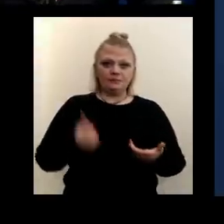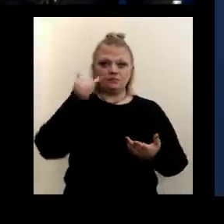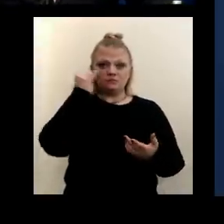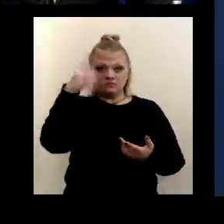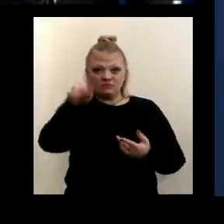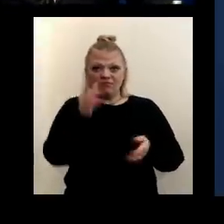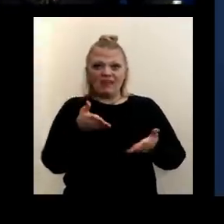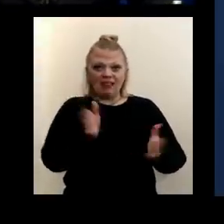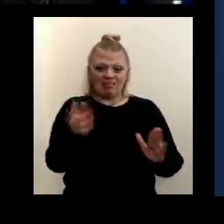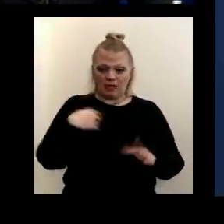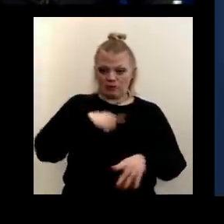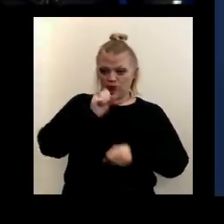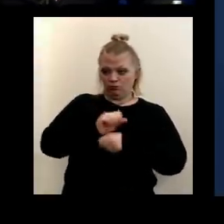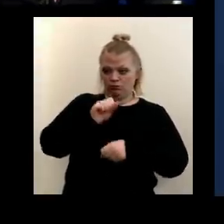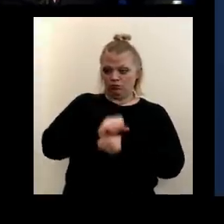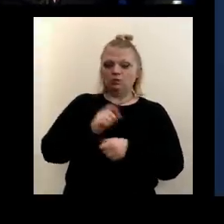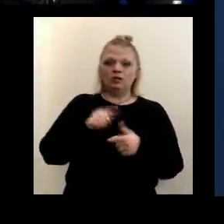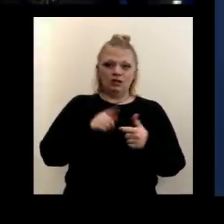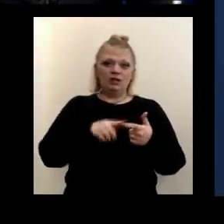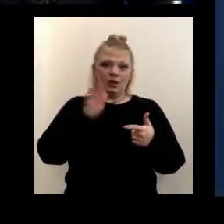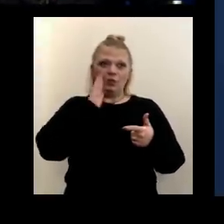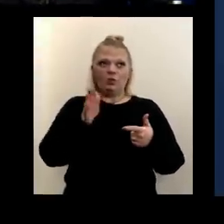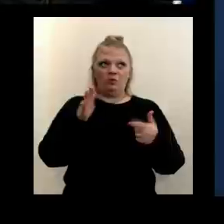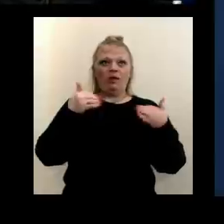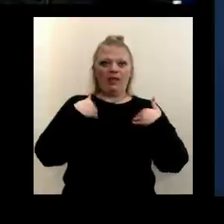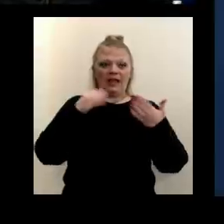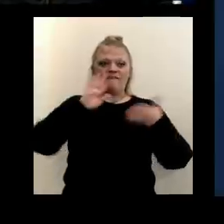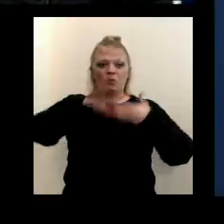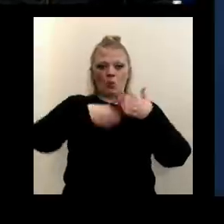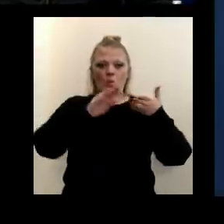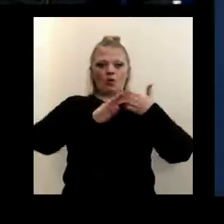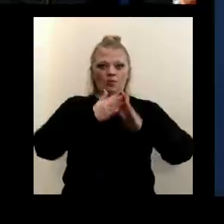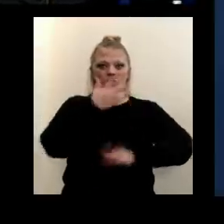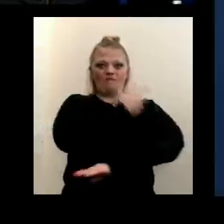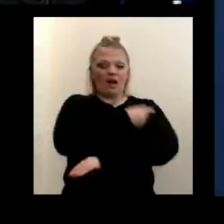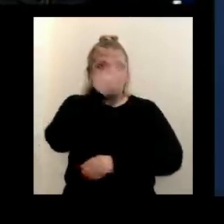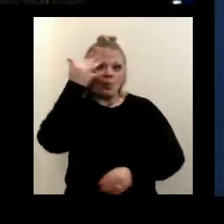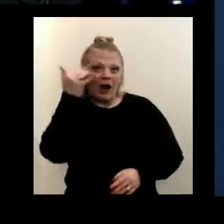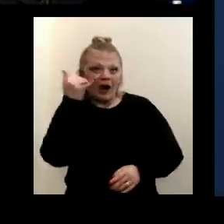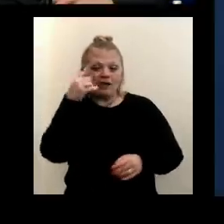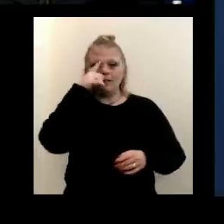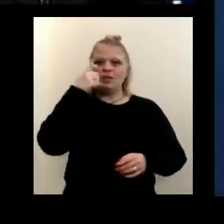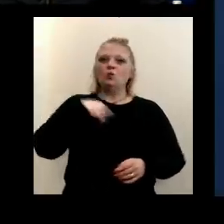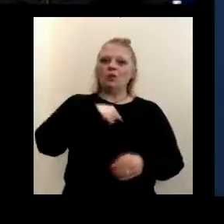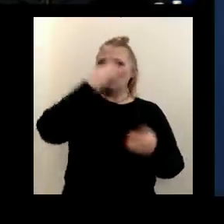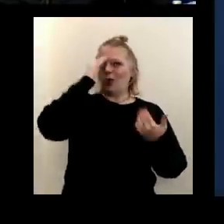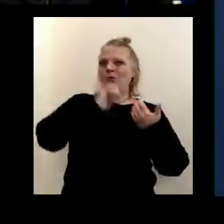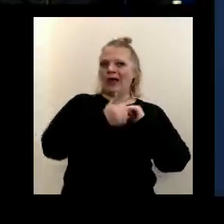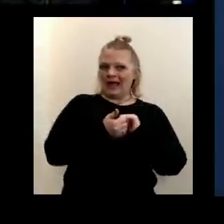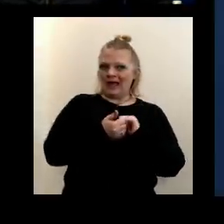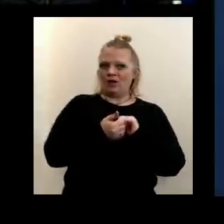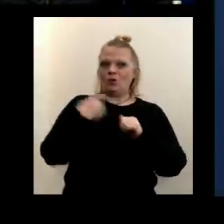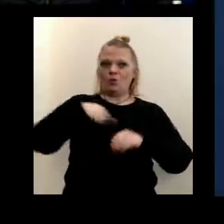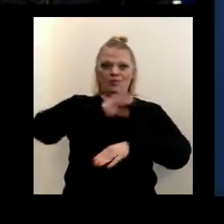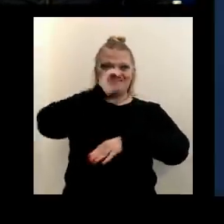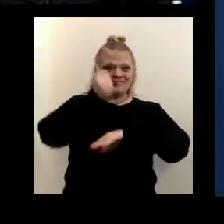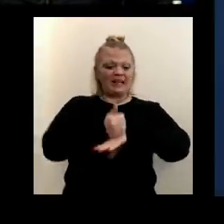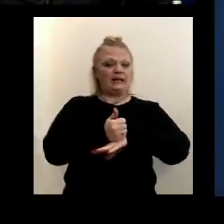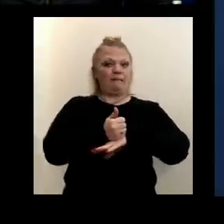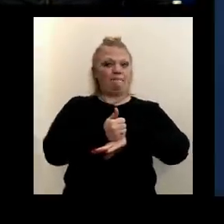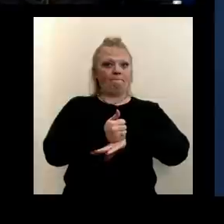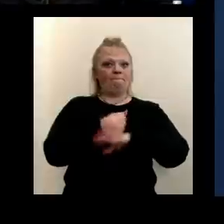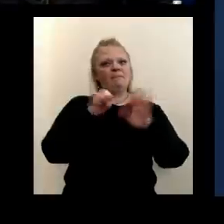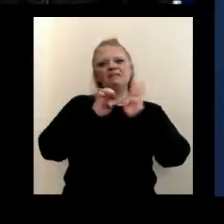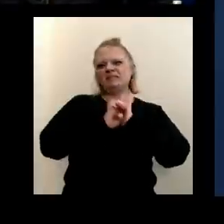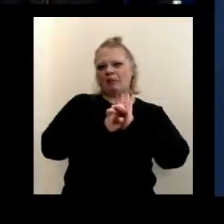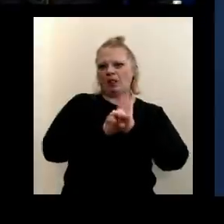allow us to do the work, we're going to get our community vaccinated. And why? Because we know how to do it and we've set it up. Just to give